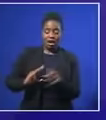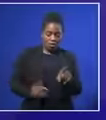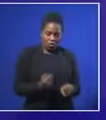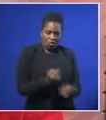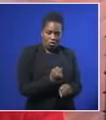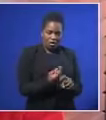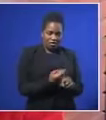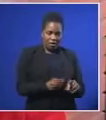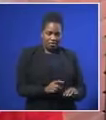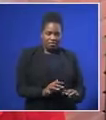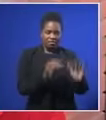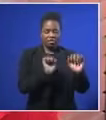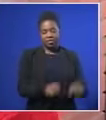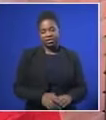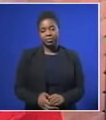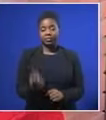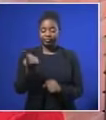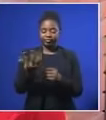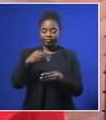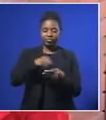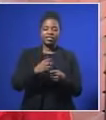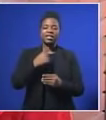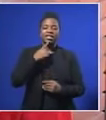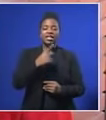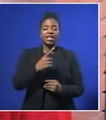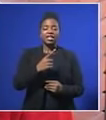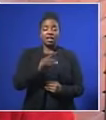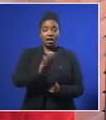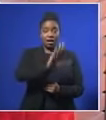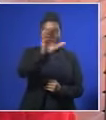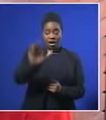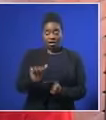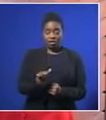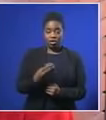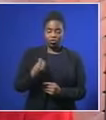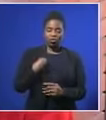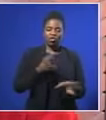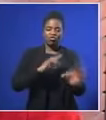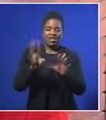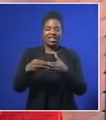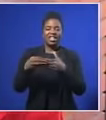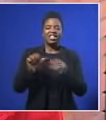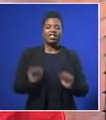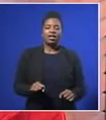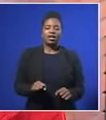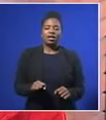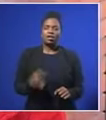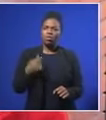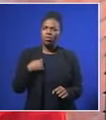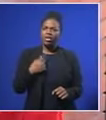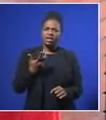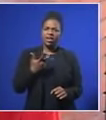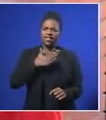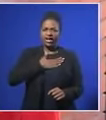from the bottom. One participant says the continent's youth is ready to lead. For us to know that we're welcome to this table,